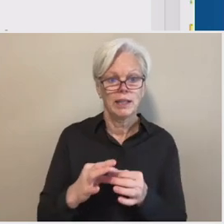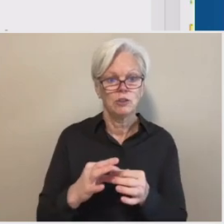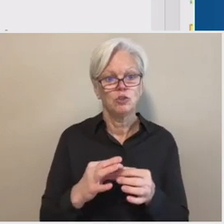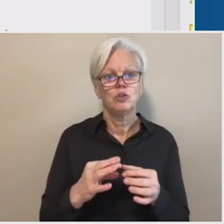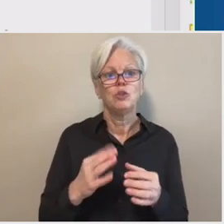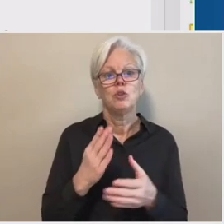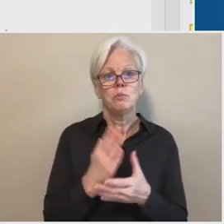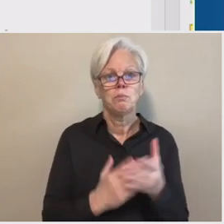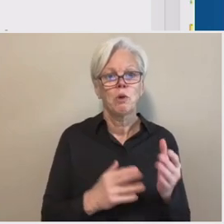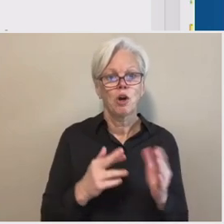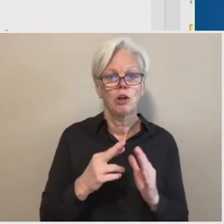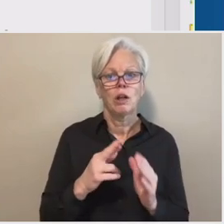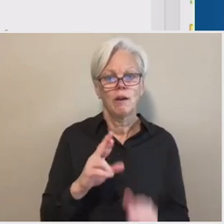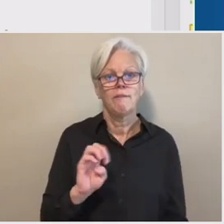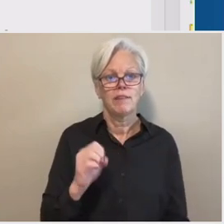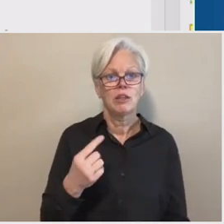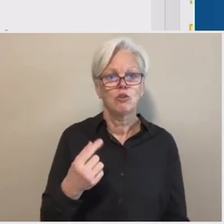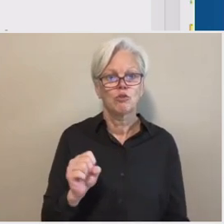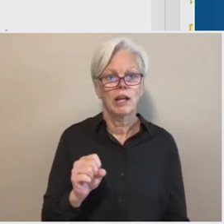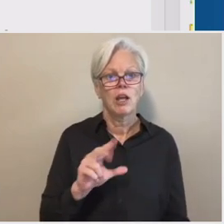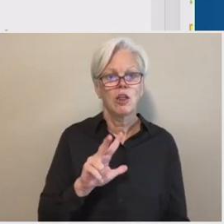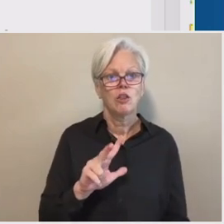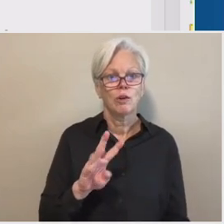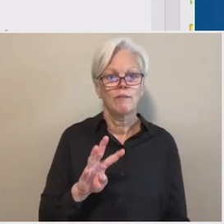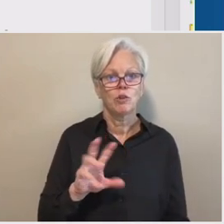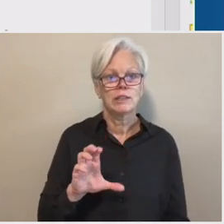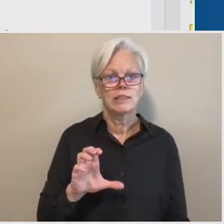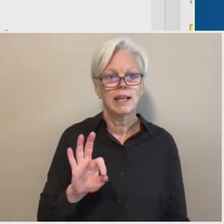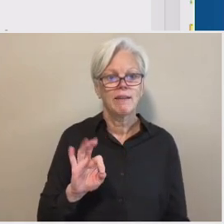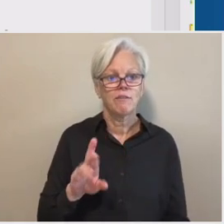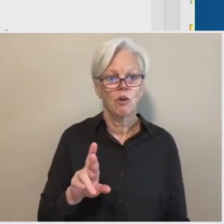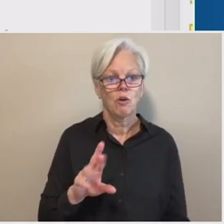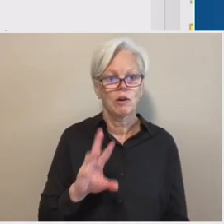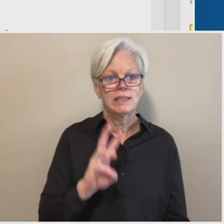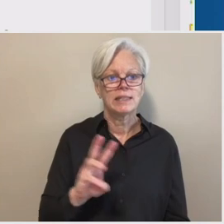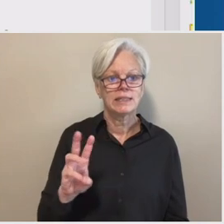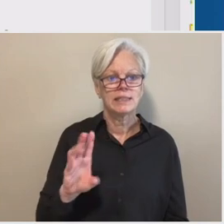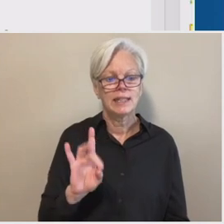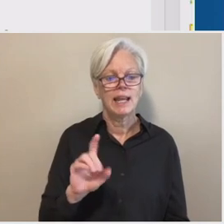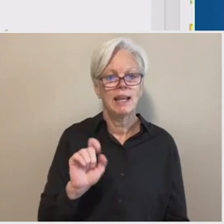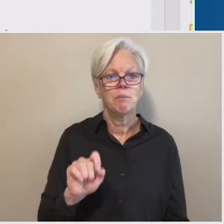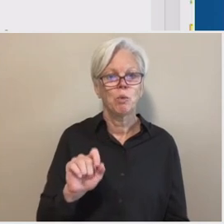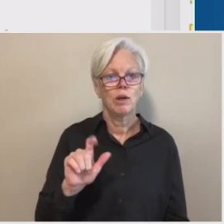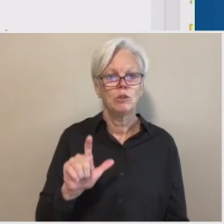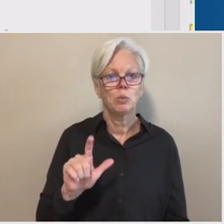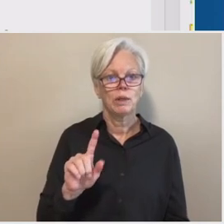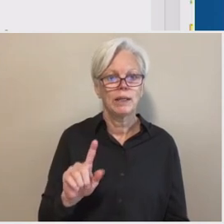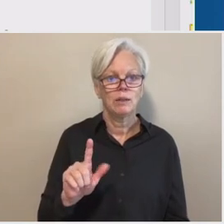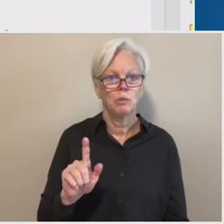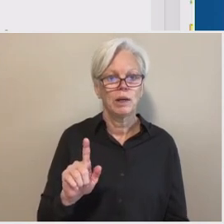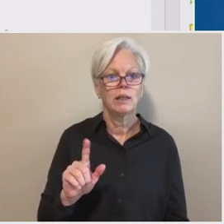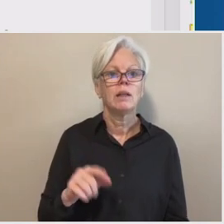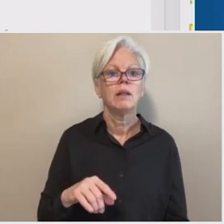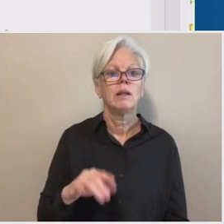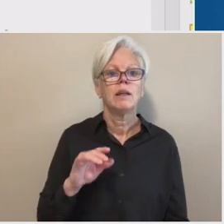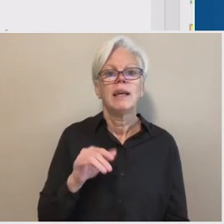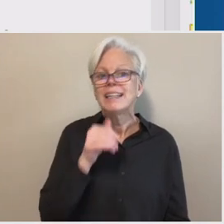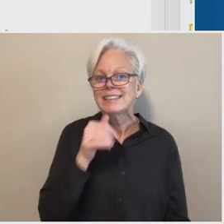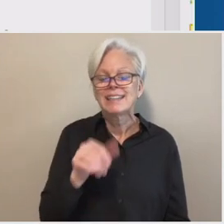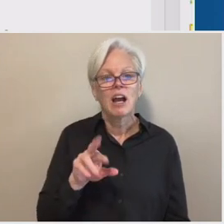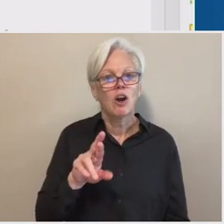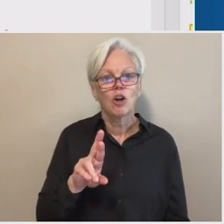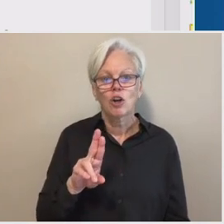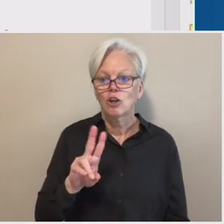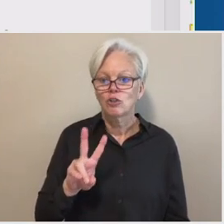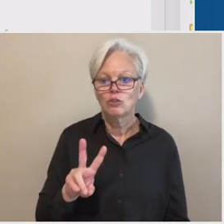regulations, 34 CFR 668.21 that is not R2G4. Uh, that